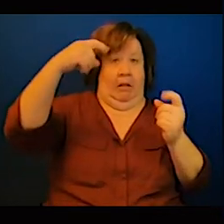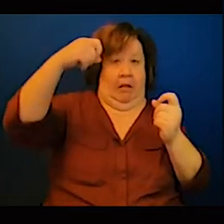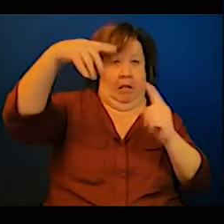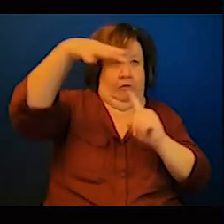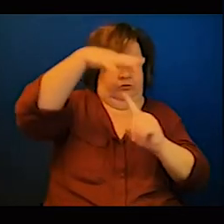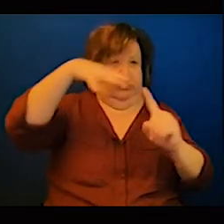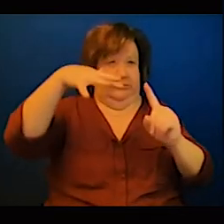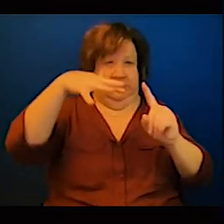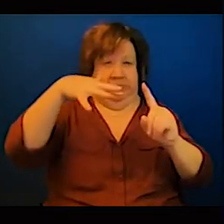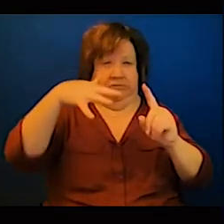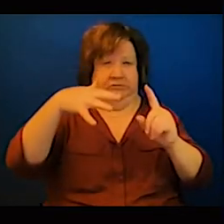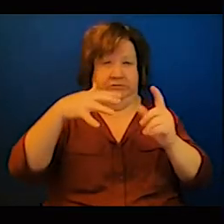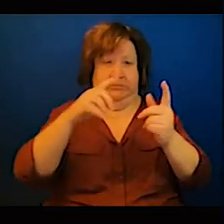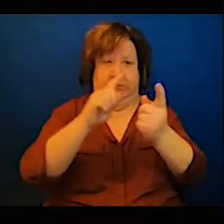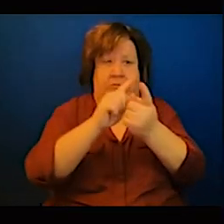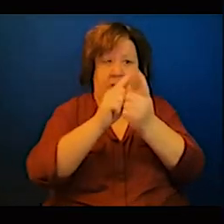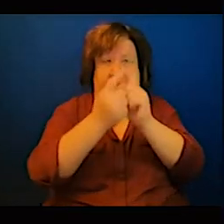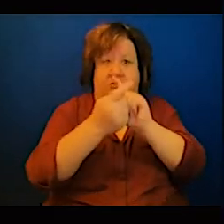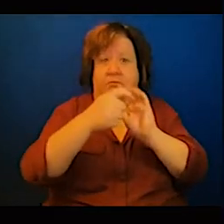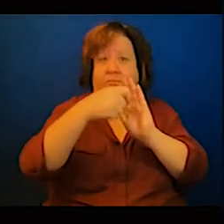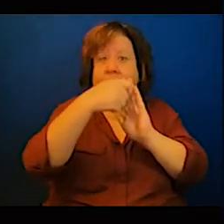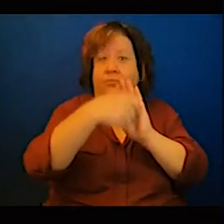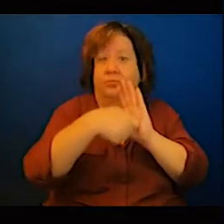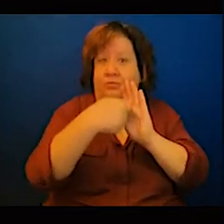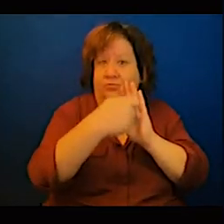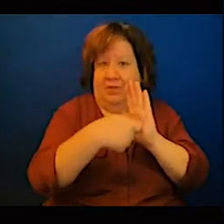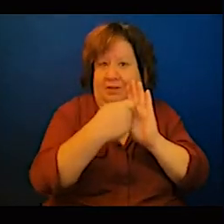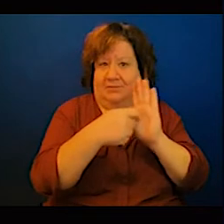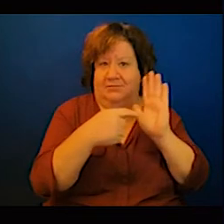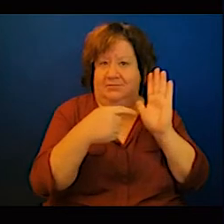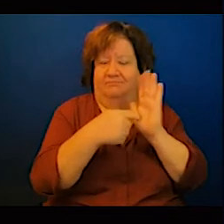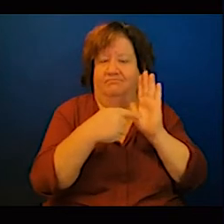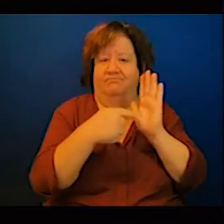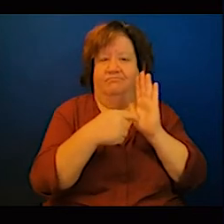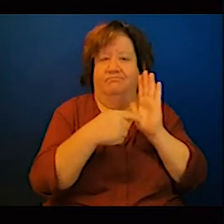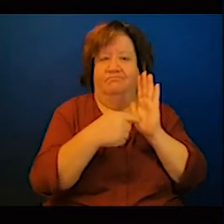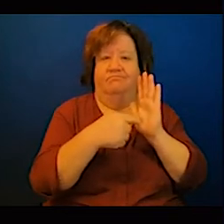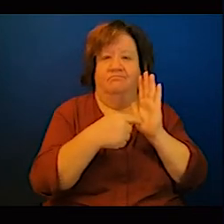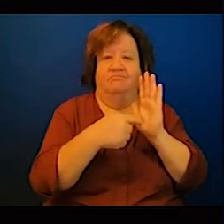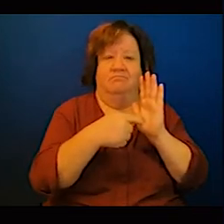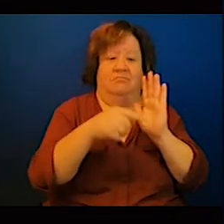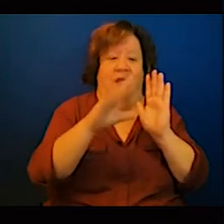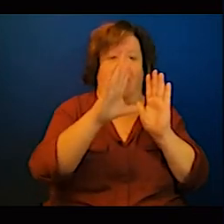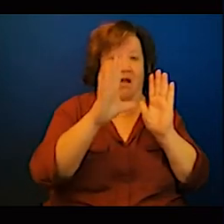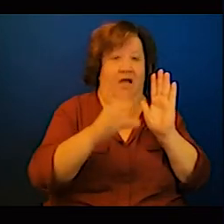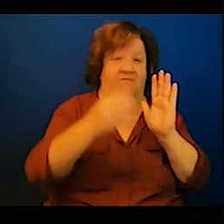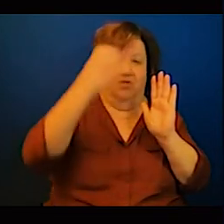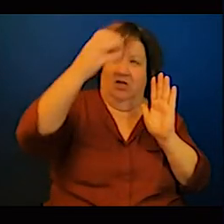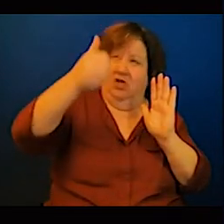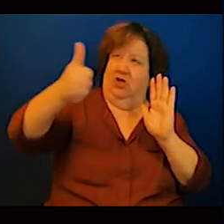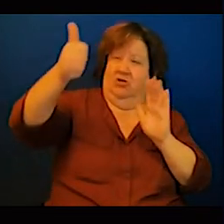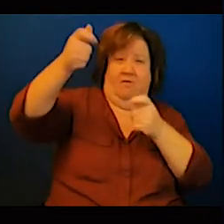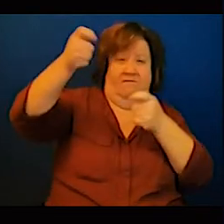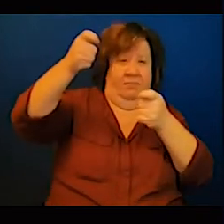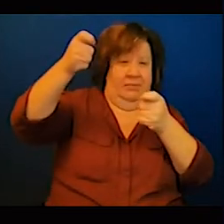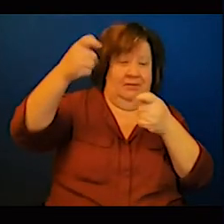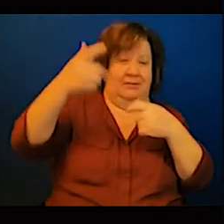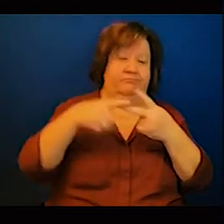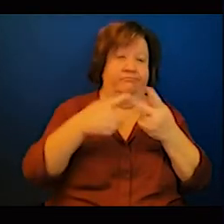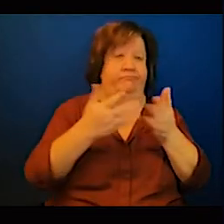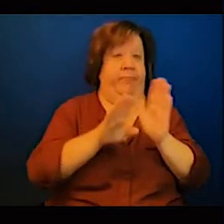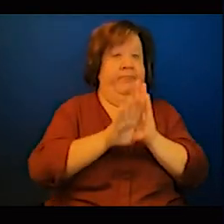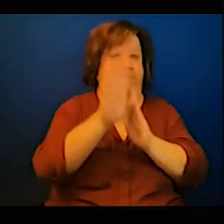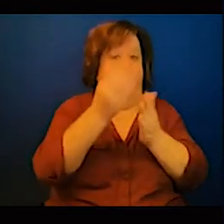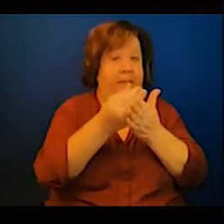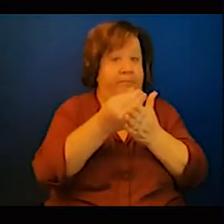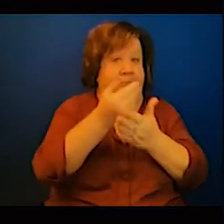alone and even development banks, development partners can't achieve this themselves. It's, it's, it's really important